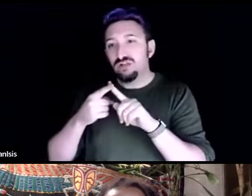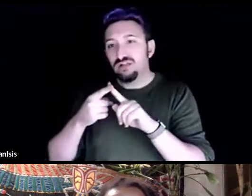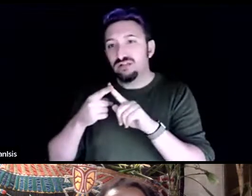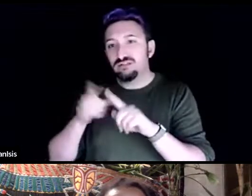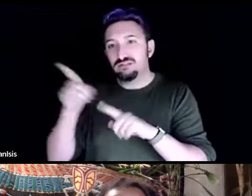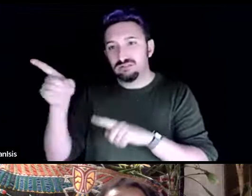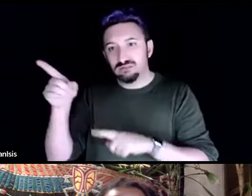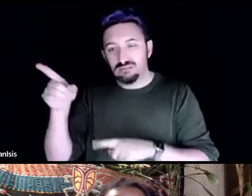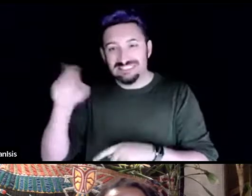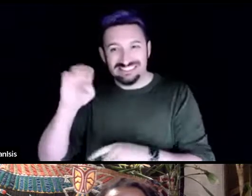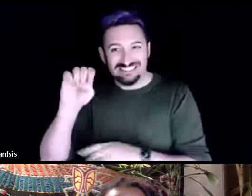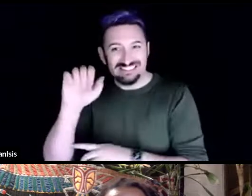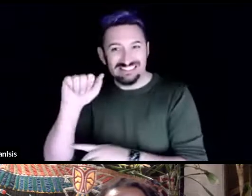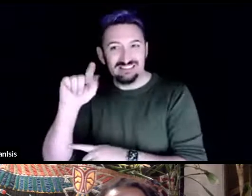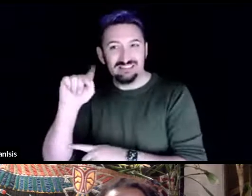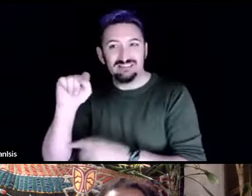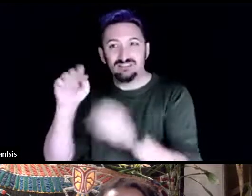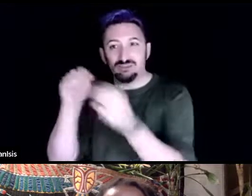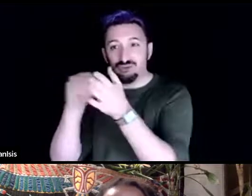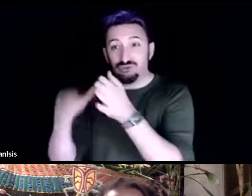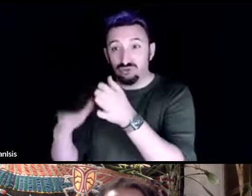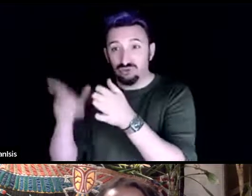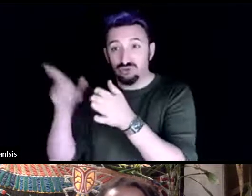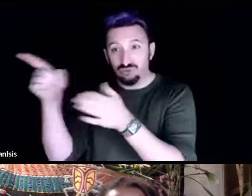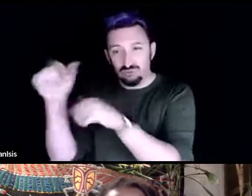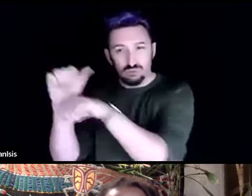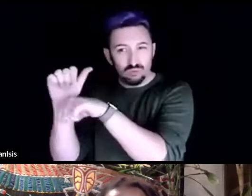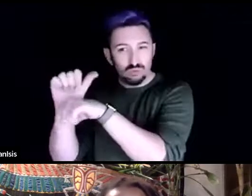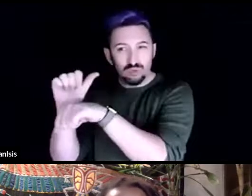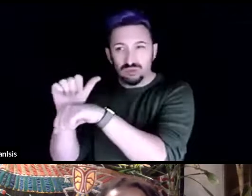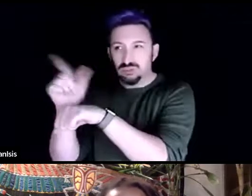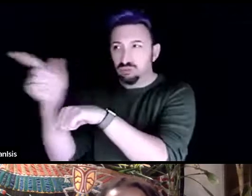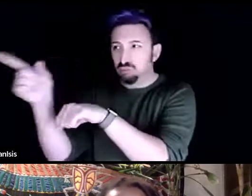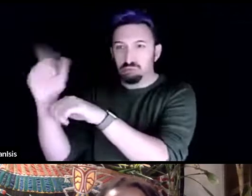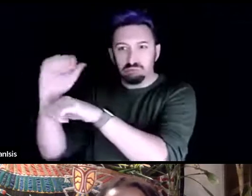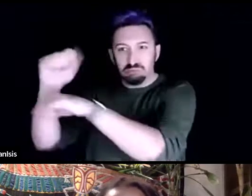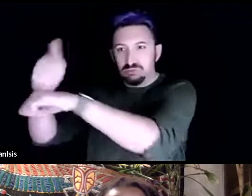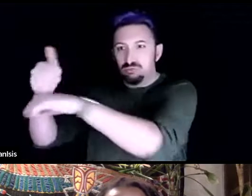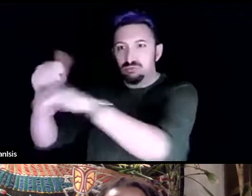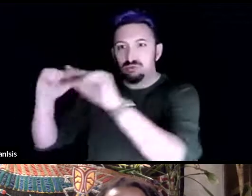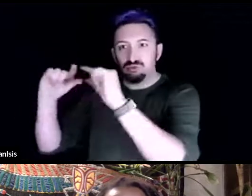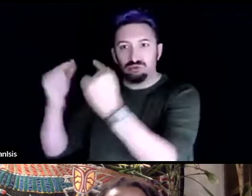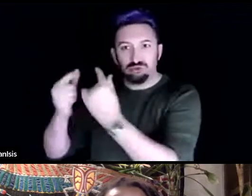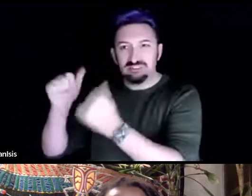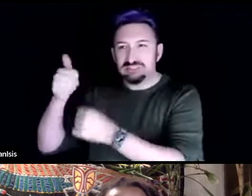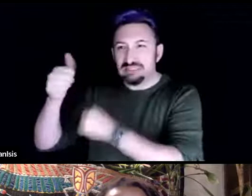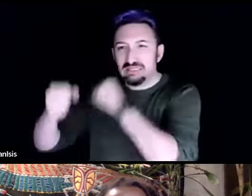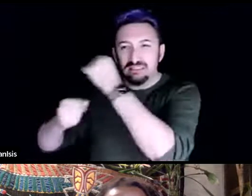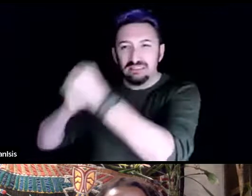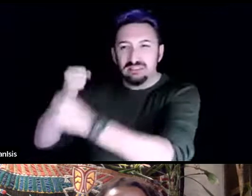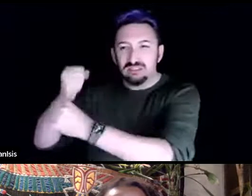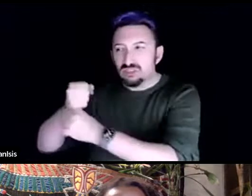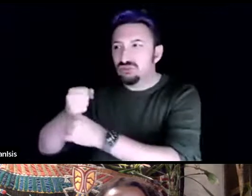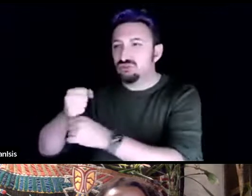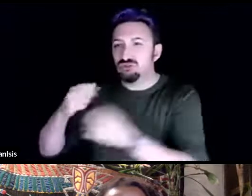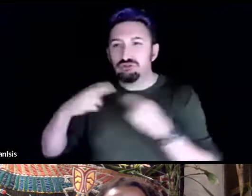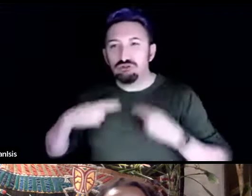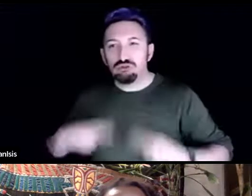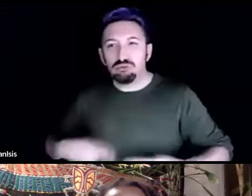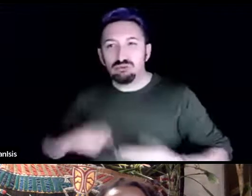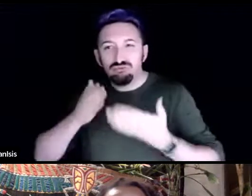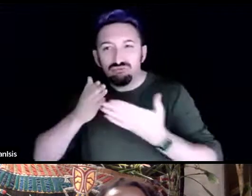working with a group there for 10 years who were doing human rights work and peace work